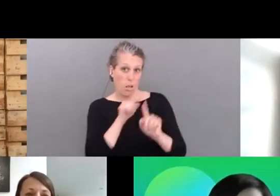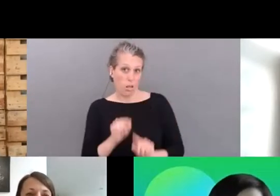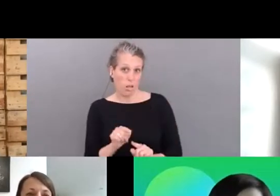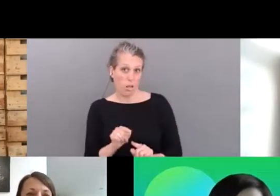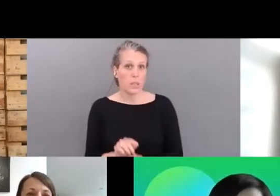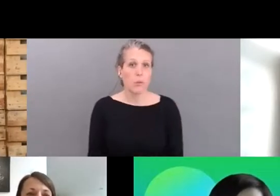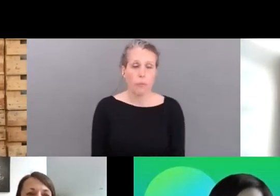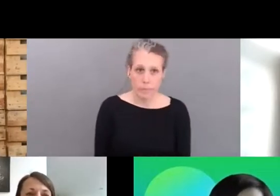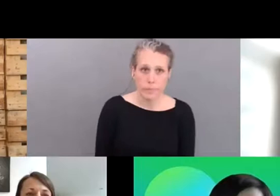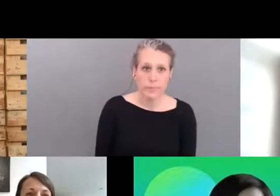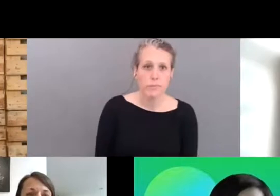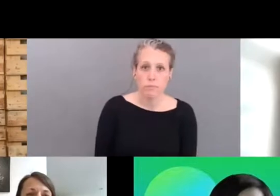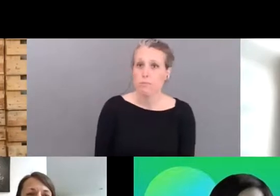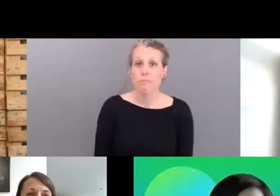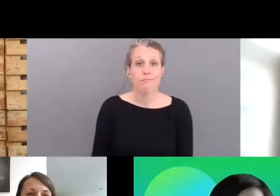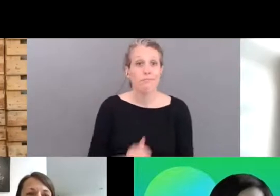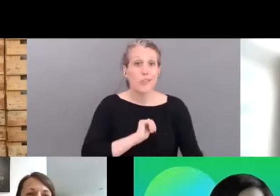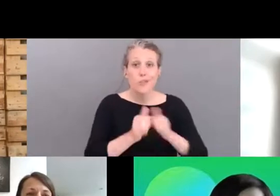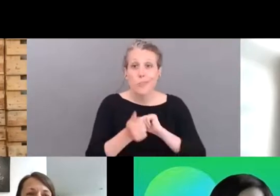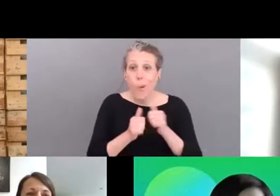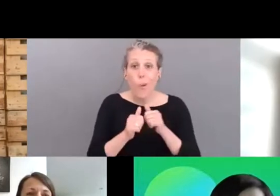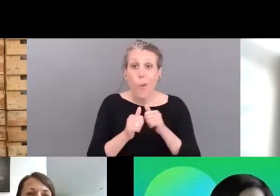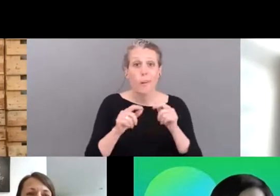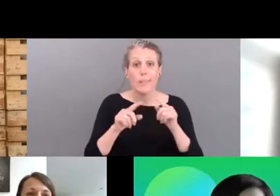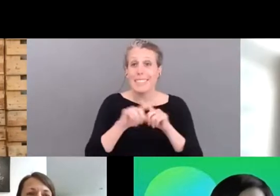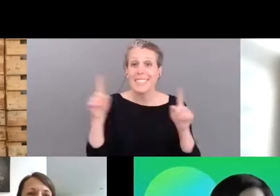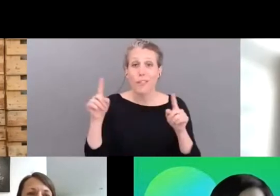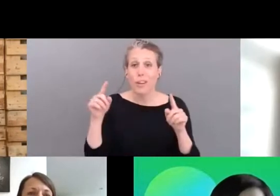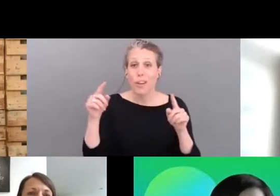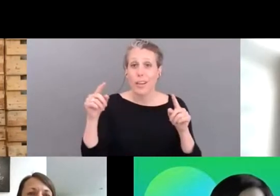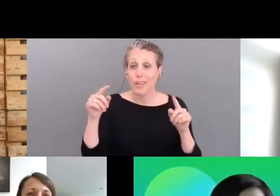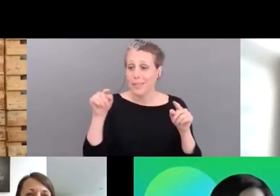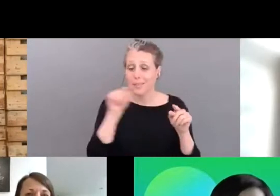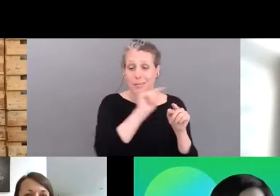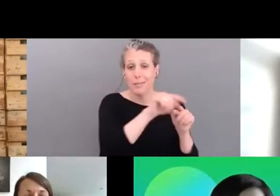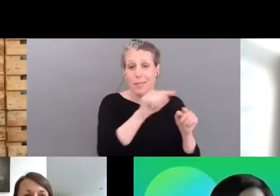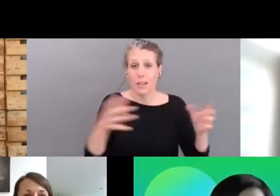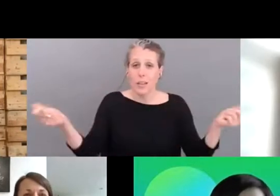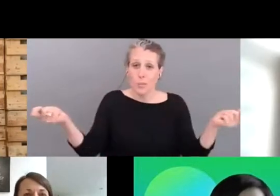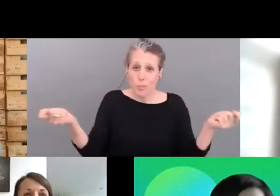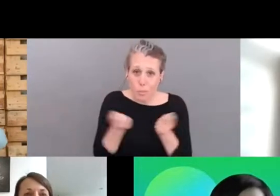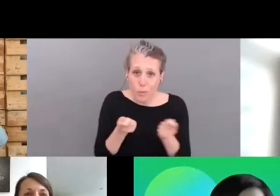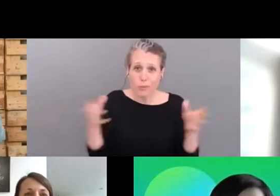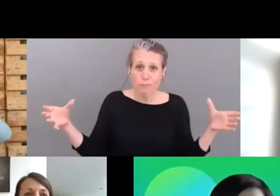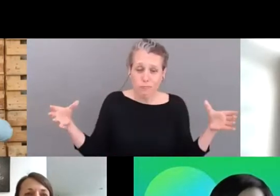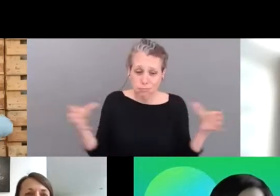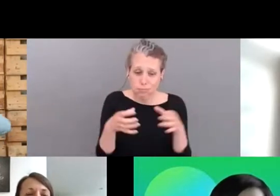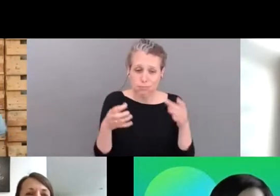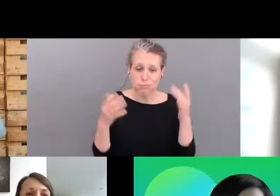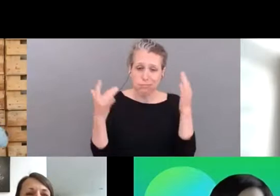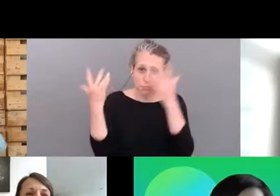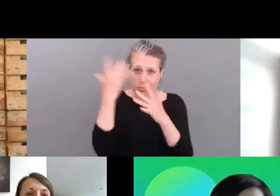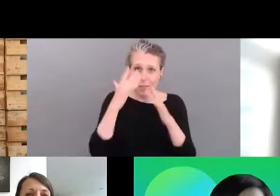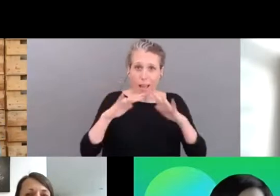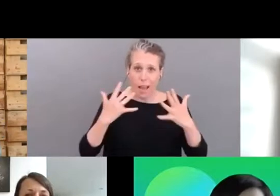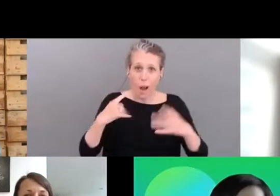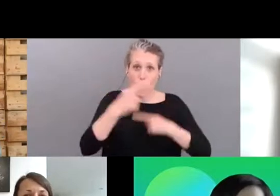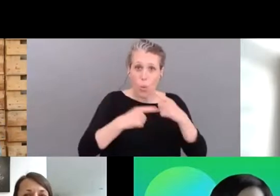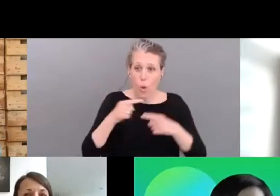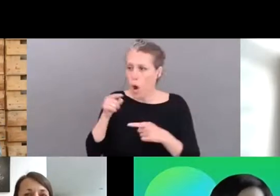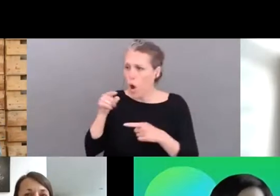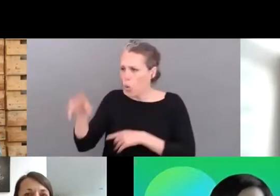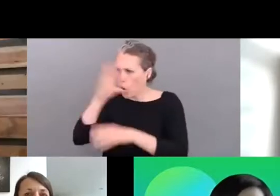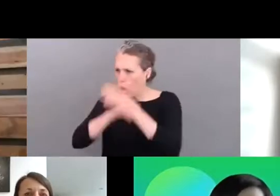all the clubs and all the sport actors uh to be more active at the sustainable level and transfer of good practices and